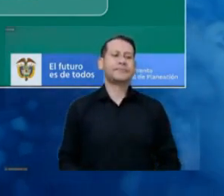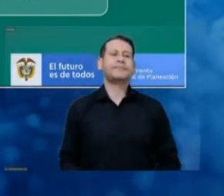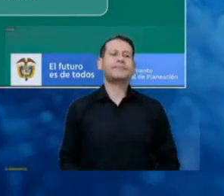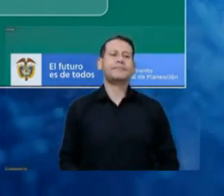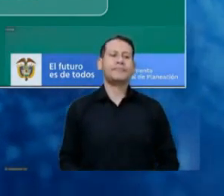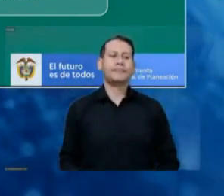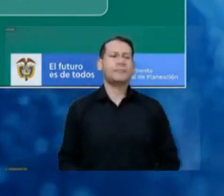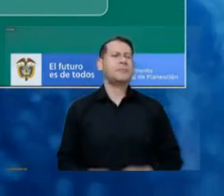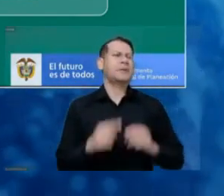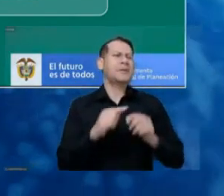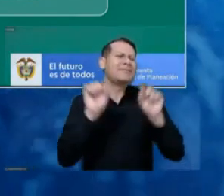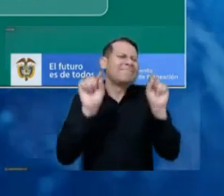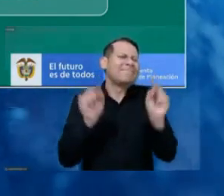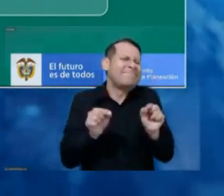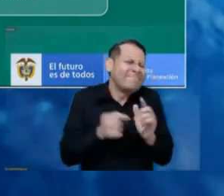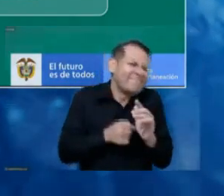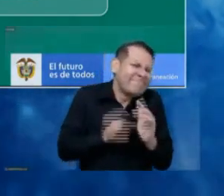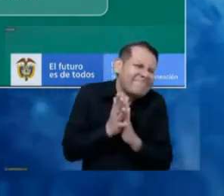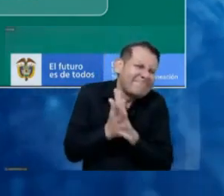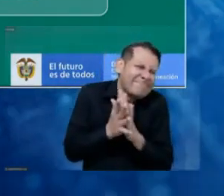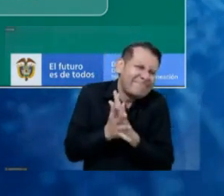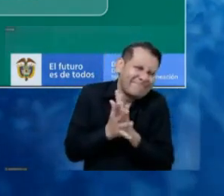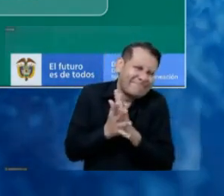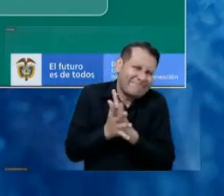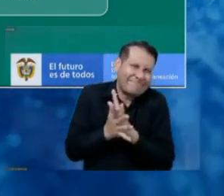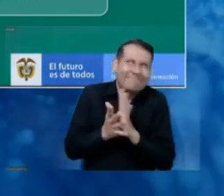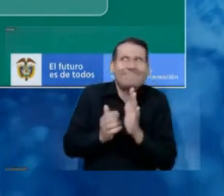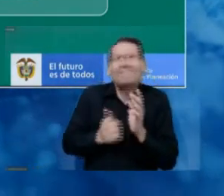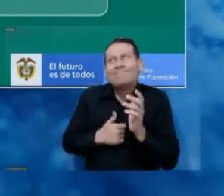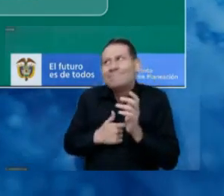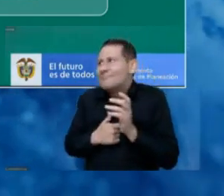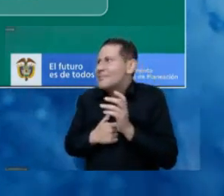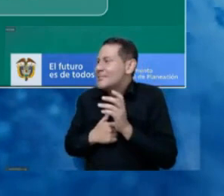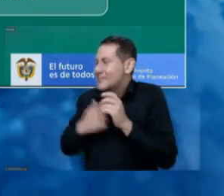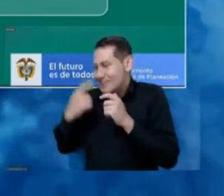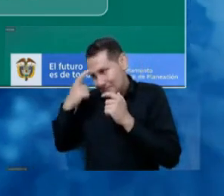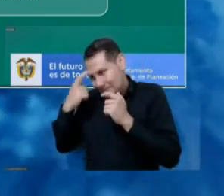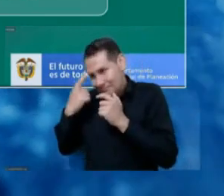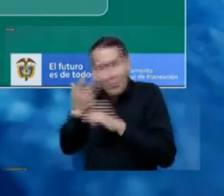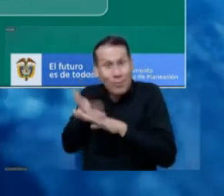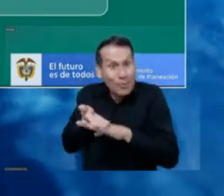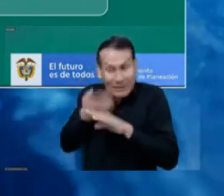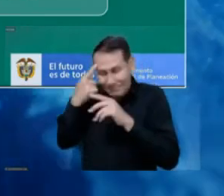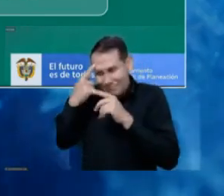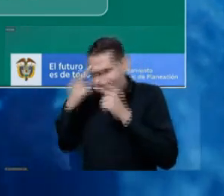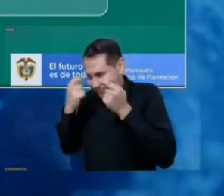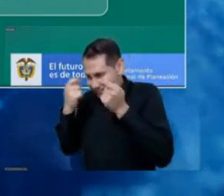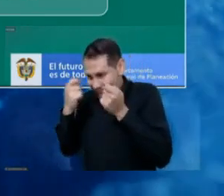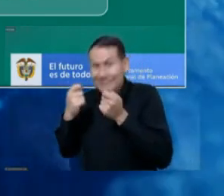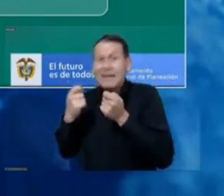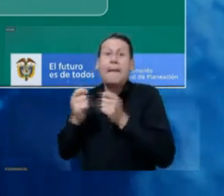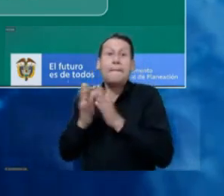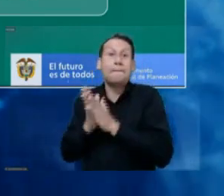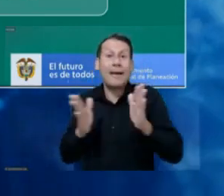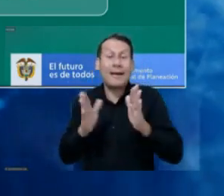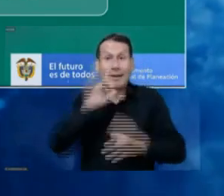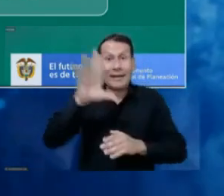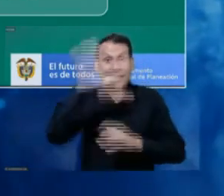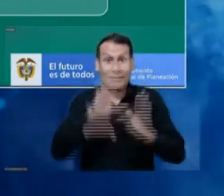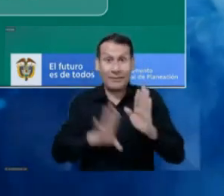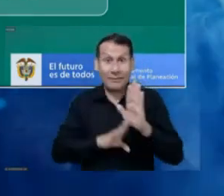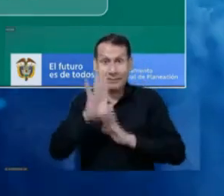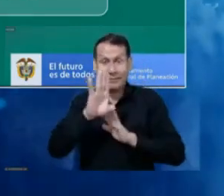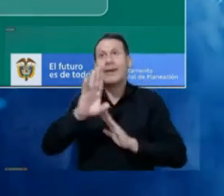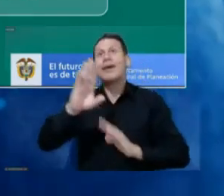So, kind of a parenthesis in this, what I told you we will be working on from the National